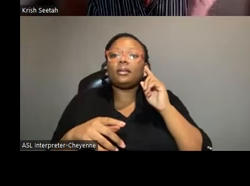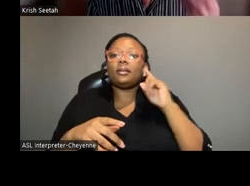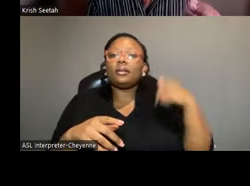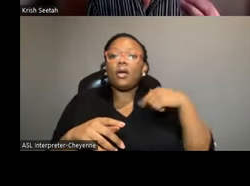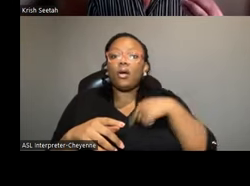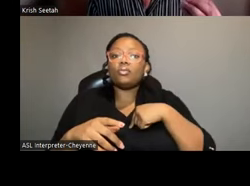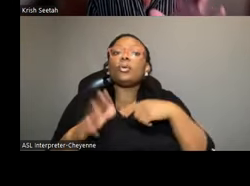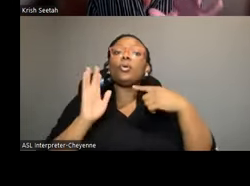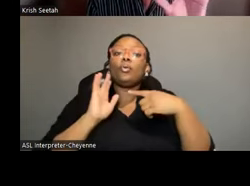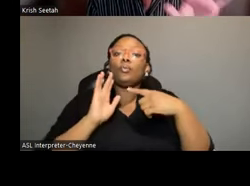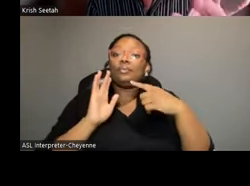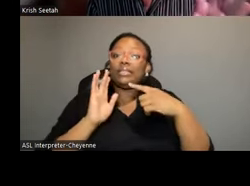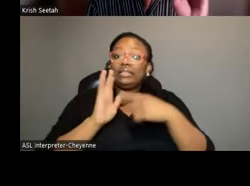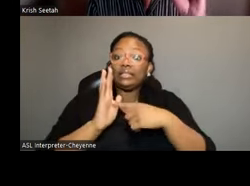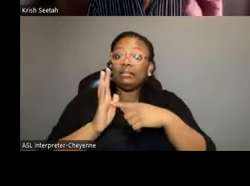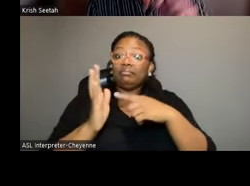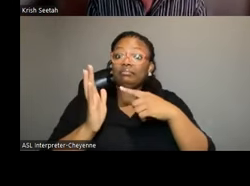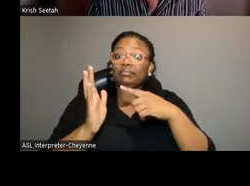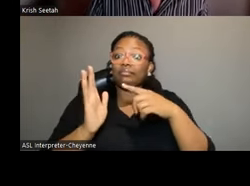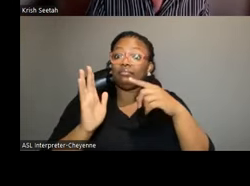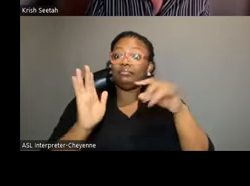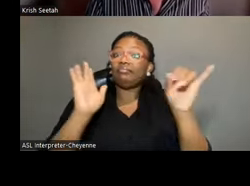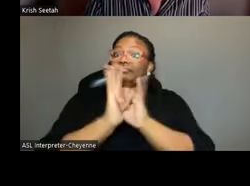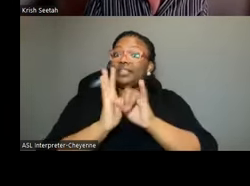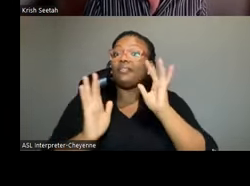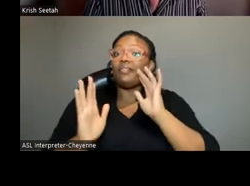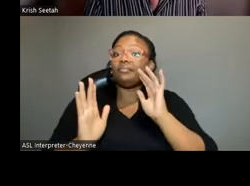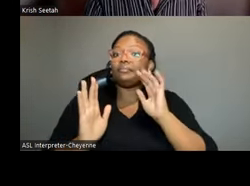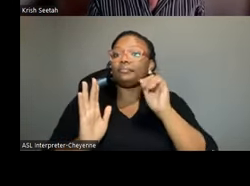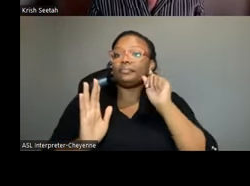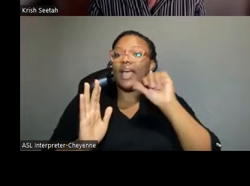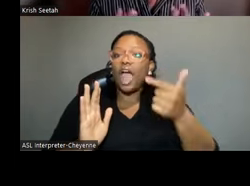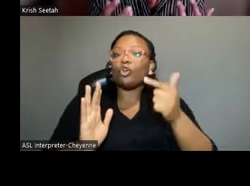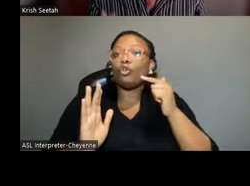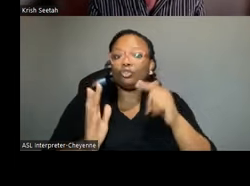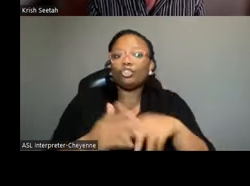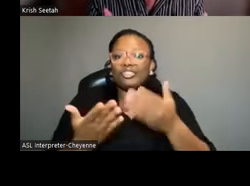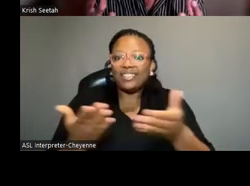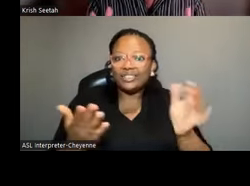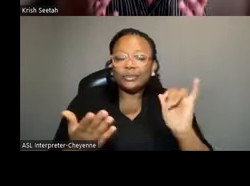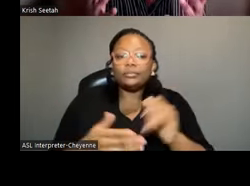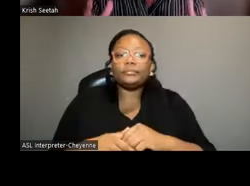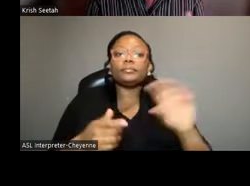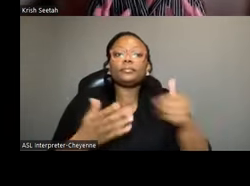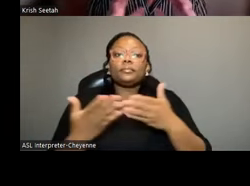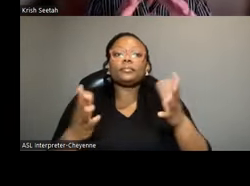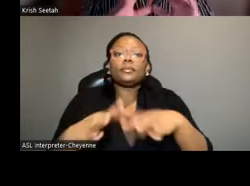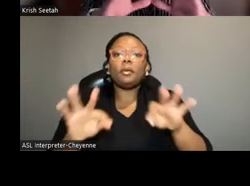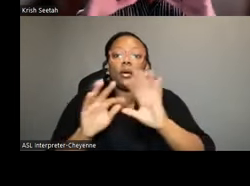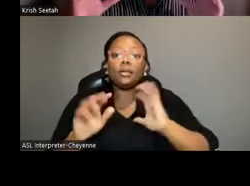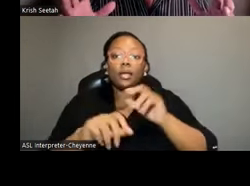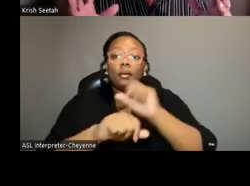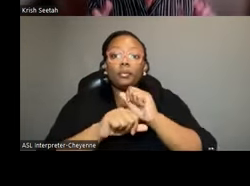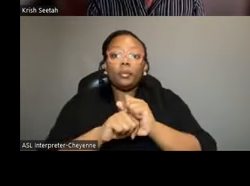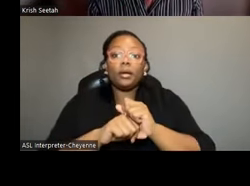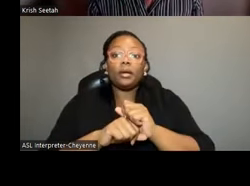and markers of agriculture. And that's a really key point. I'm going to come back to that in a second. The other thing that's really important to our work is a